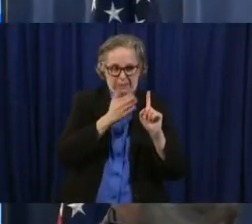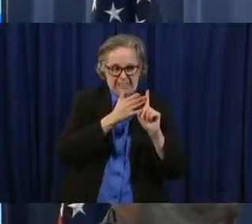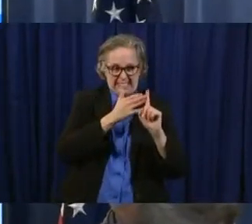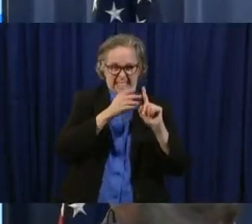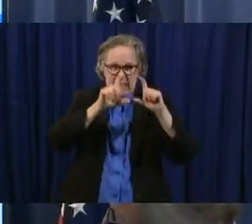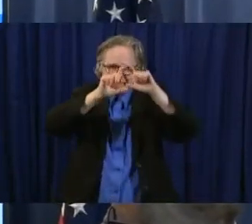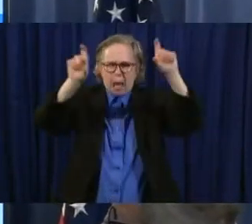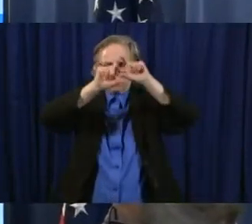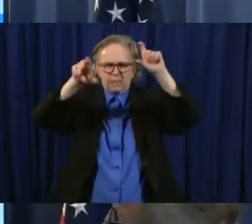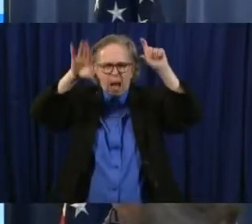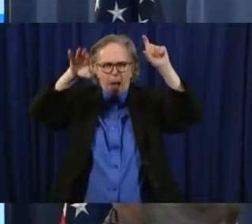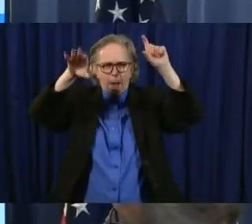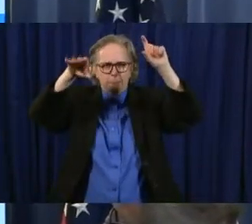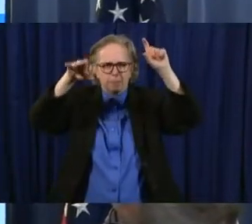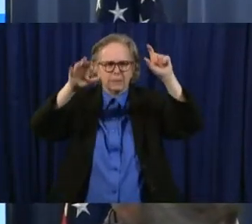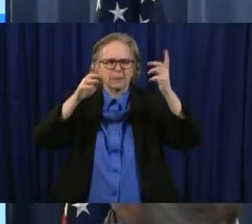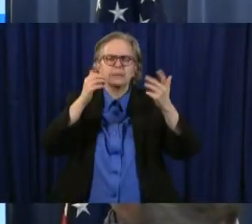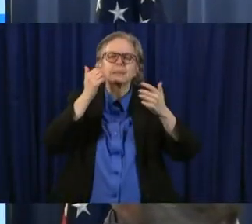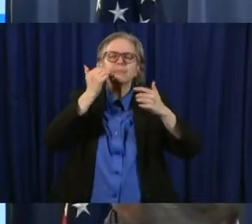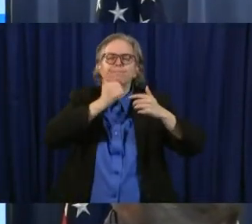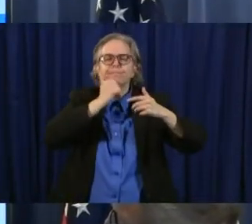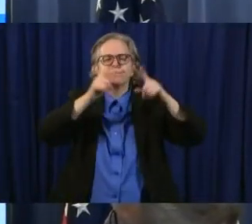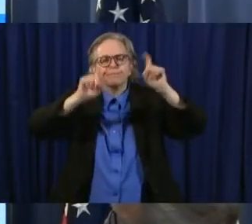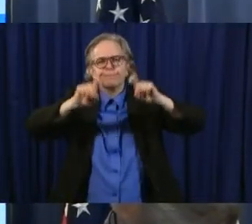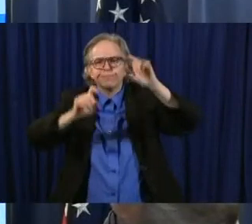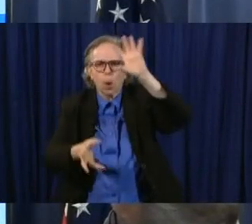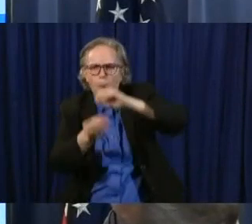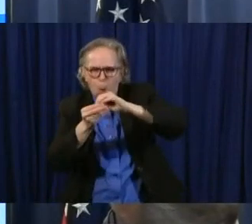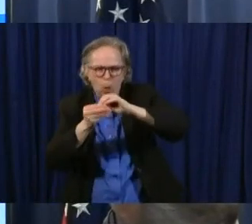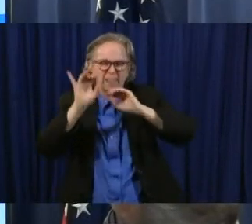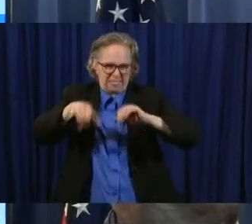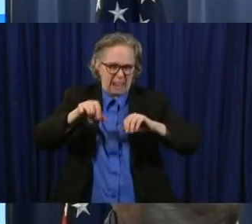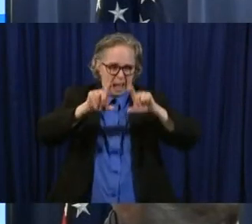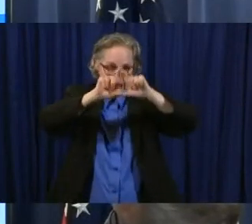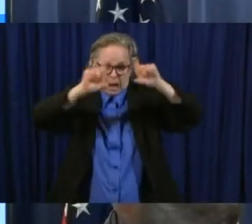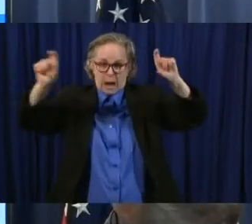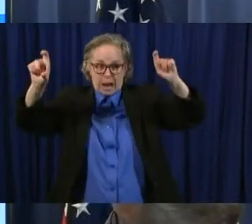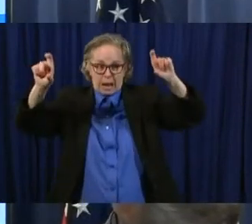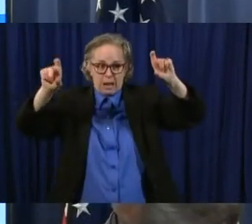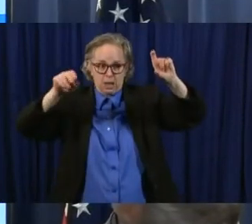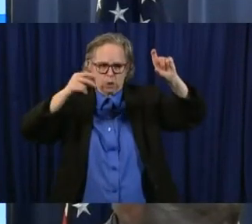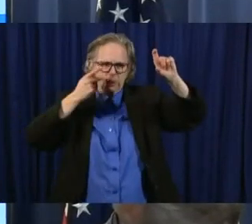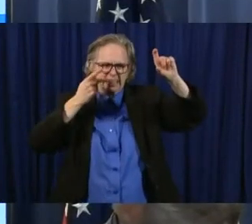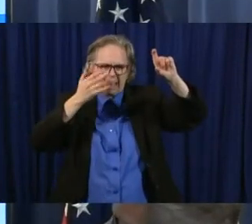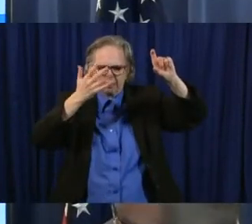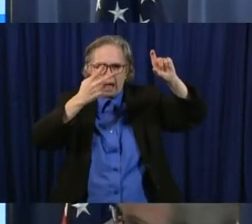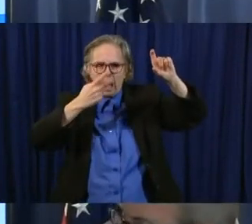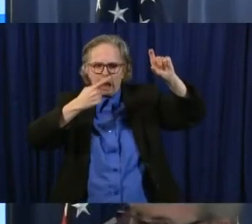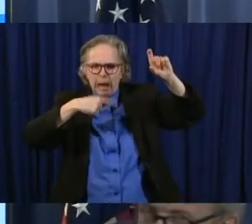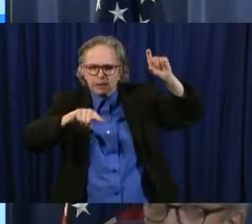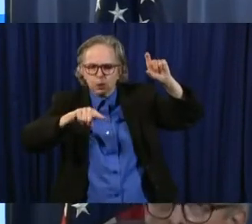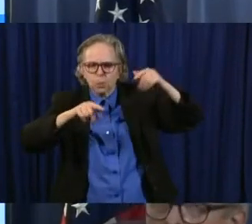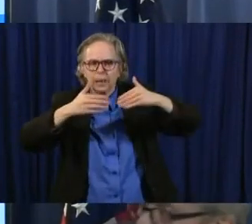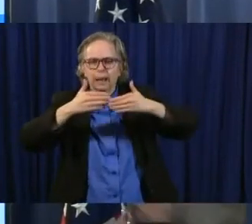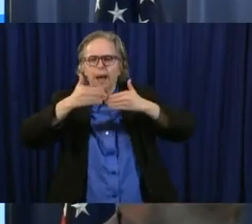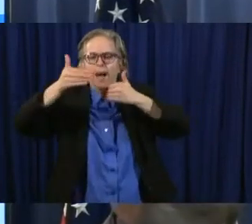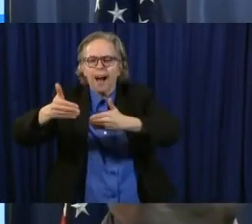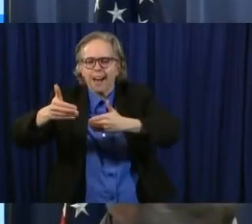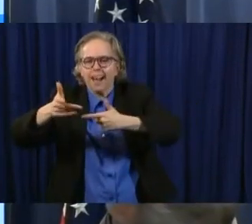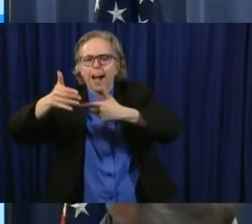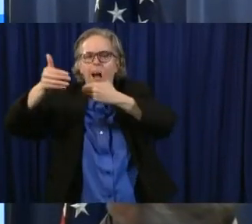and you'll see each week from then where we go. Uh, so April 29th, that week,